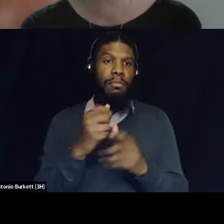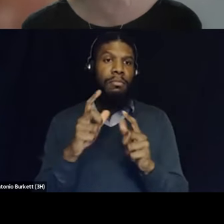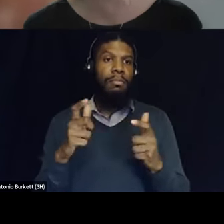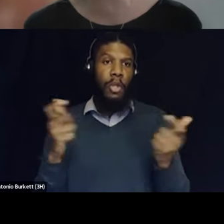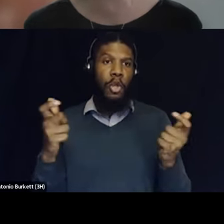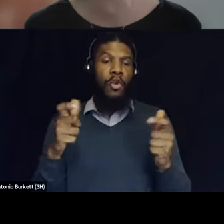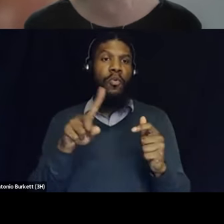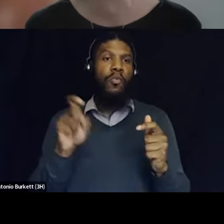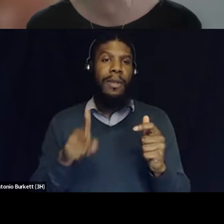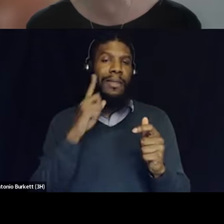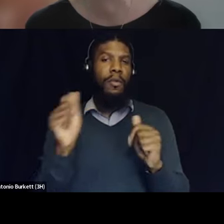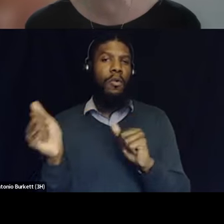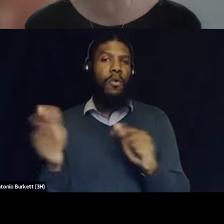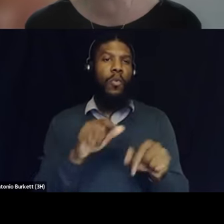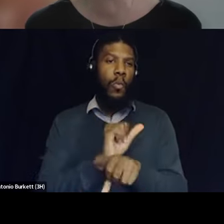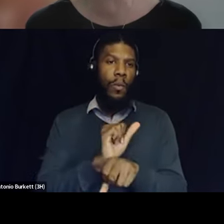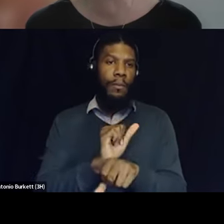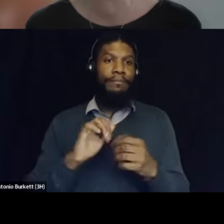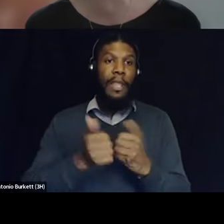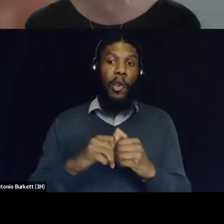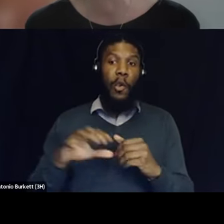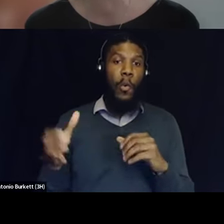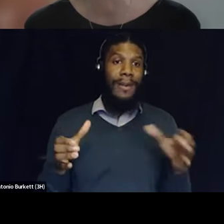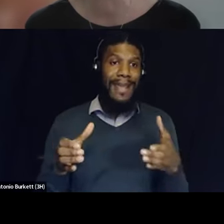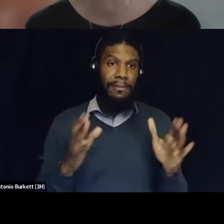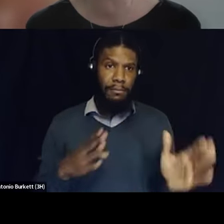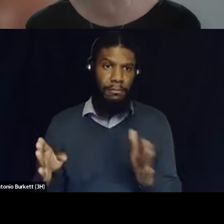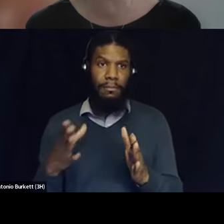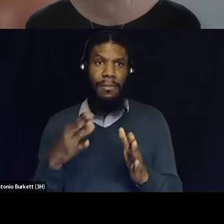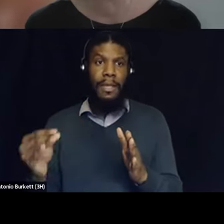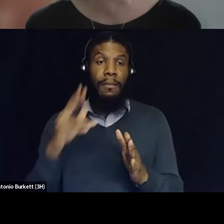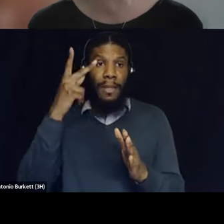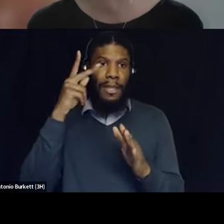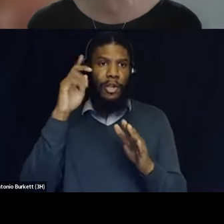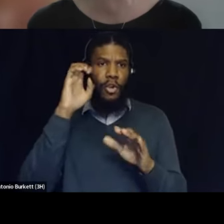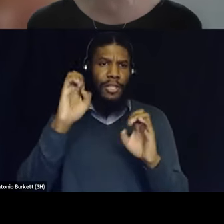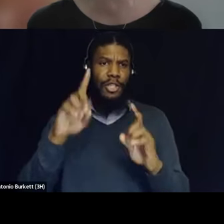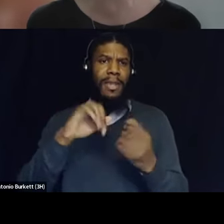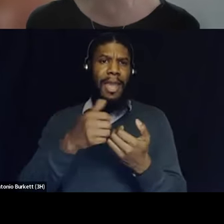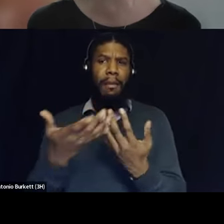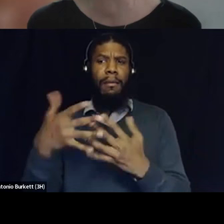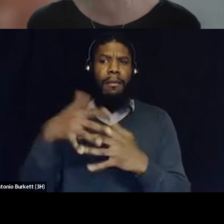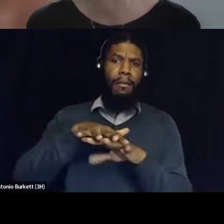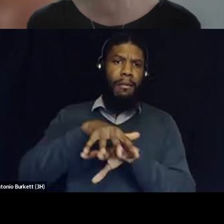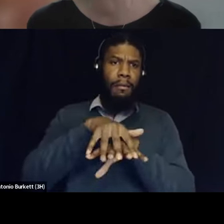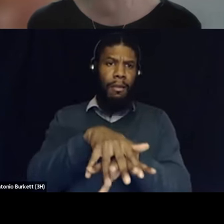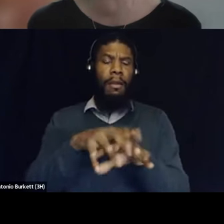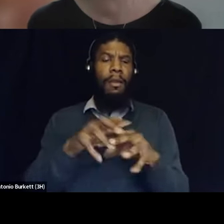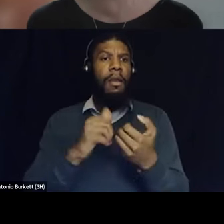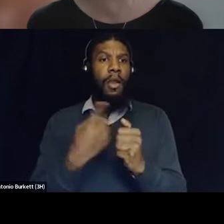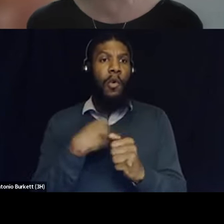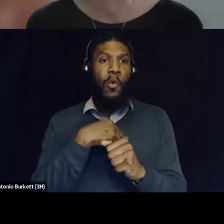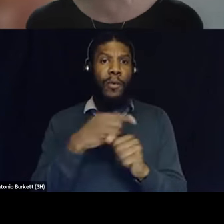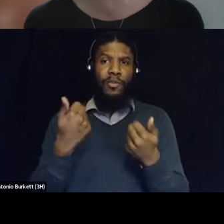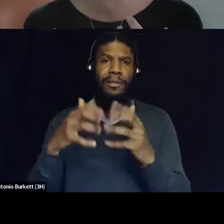our our organizing and political education really be woven into you know how we're facing down drug war surveillance and tactics